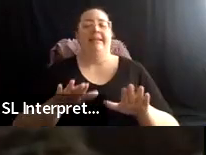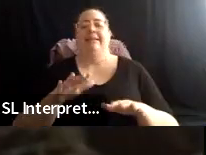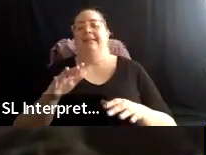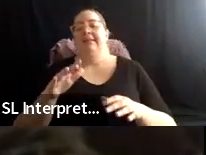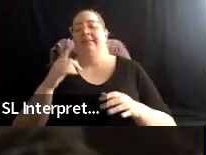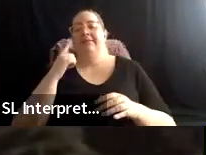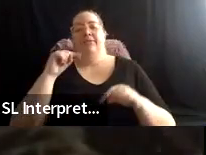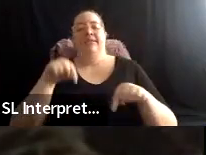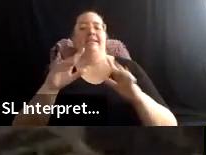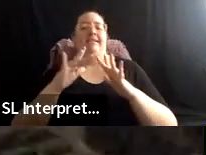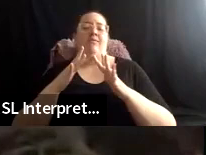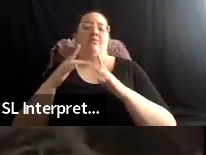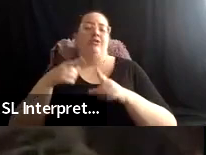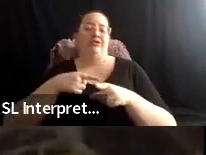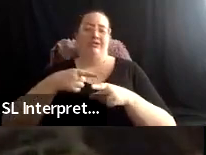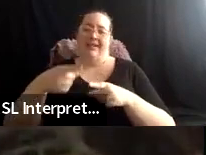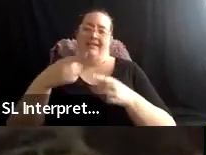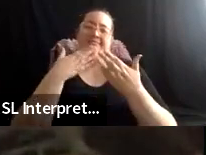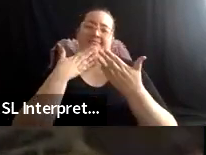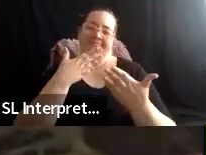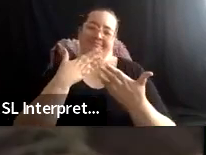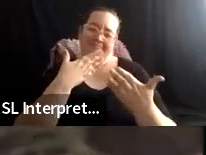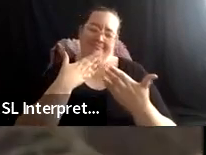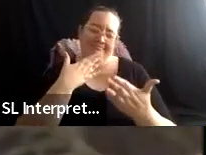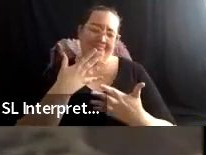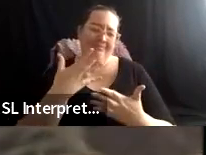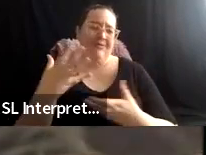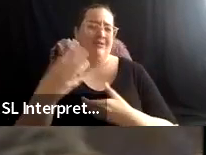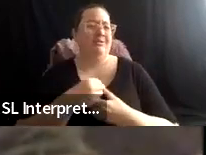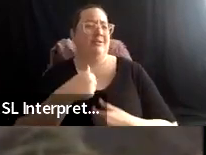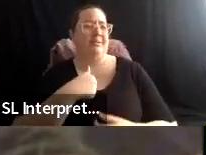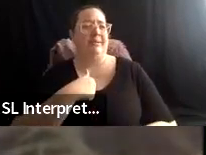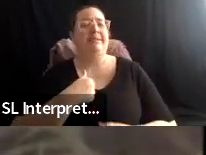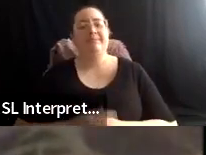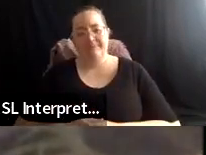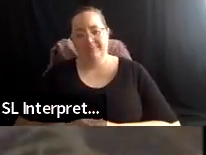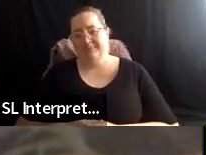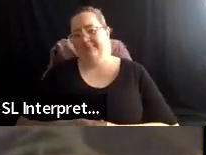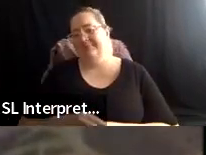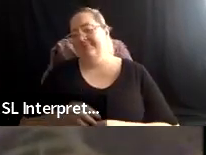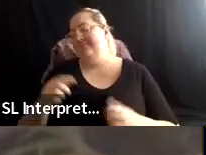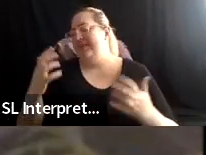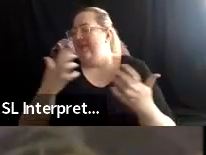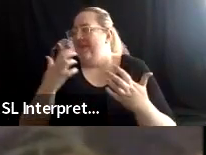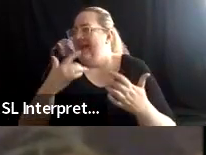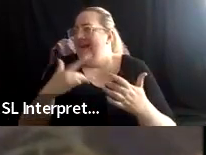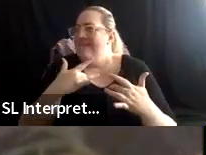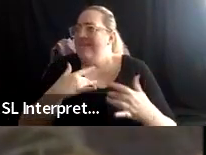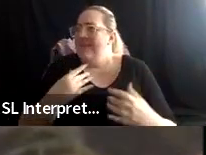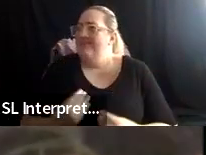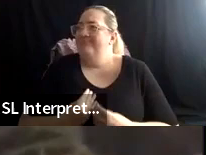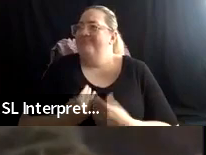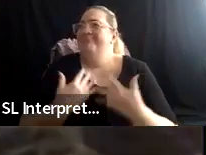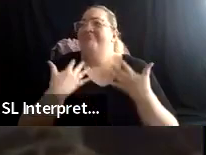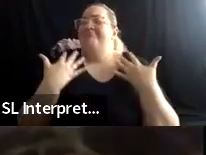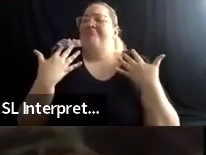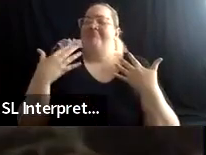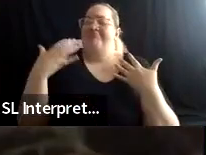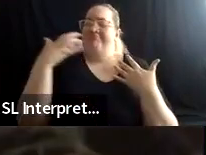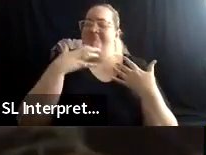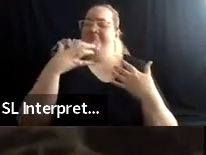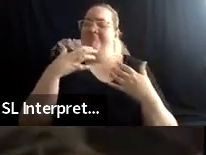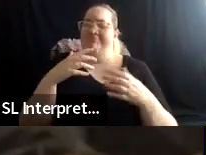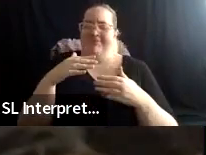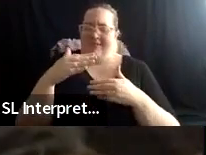Awesome. I got like butterflies just thinking about the network track and all of those conversations and the future work coming and that performance at all. And